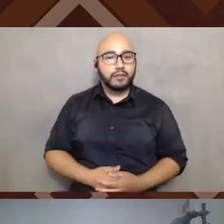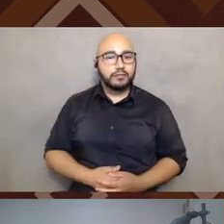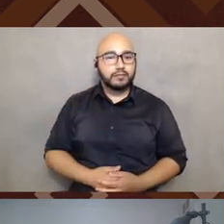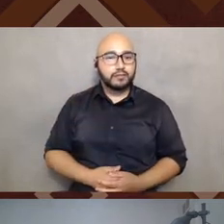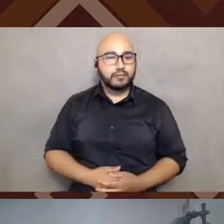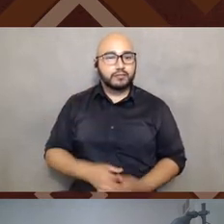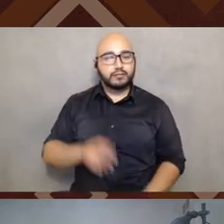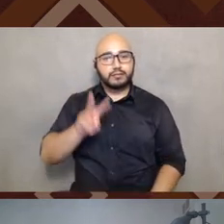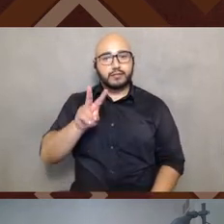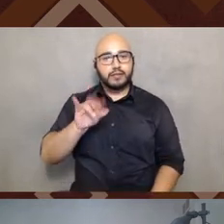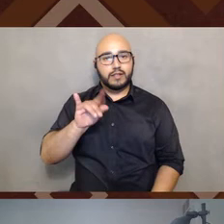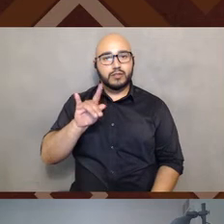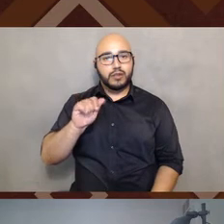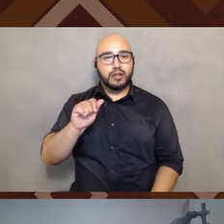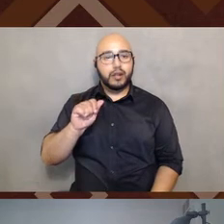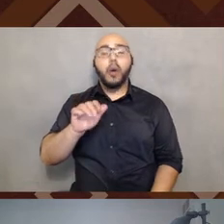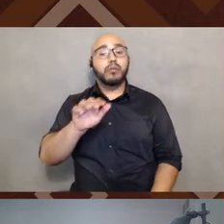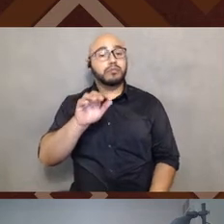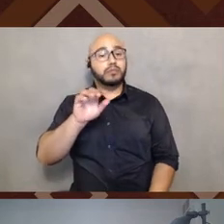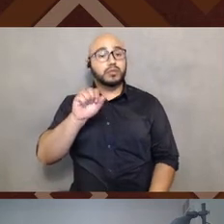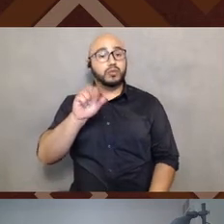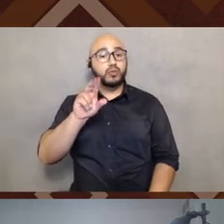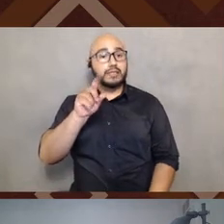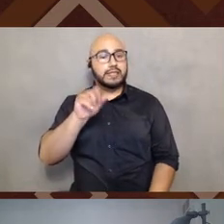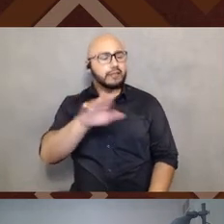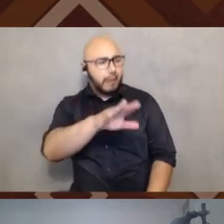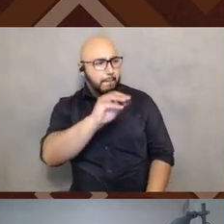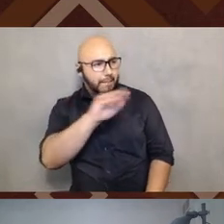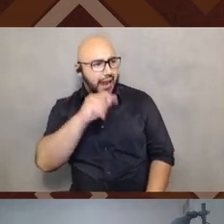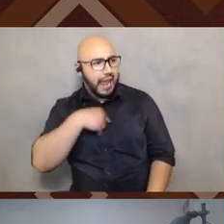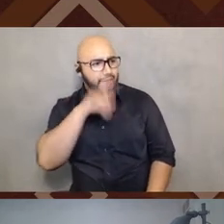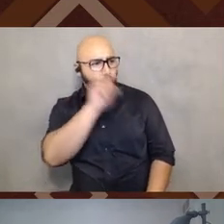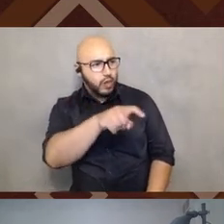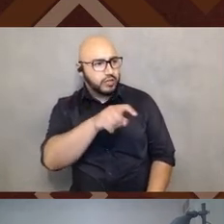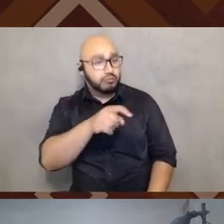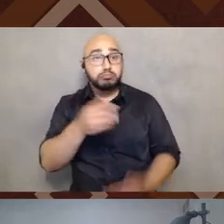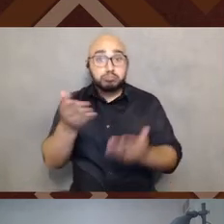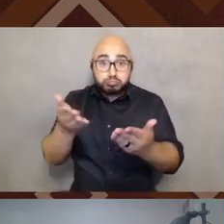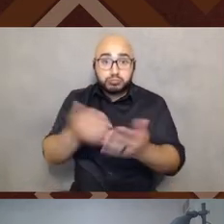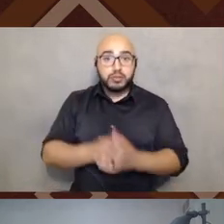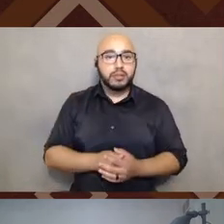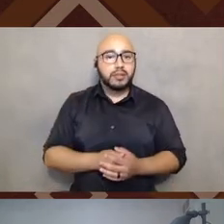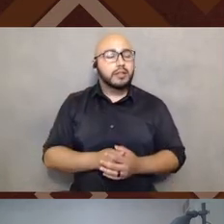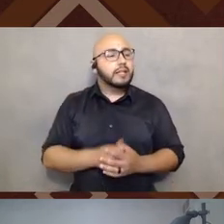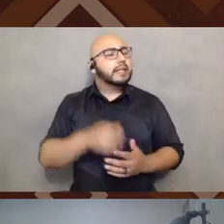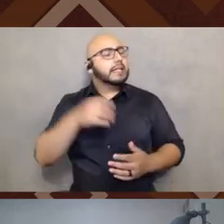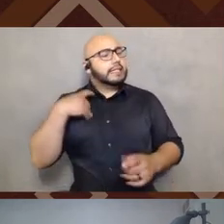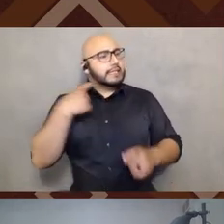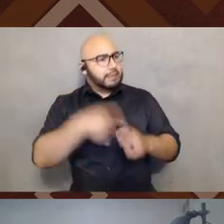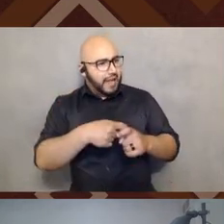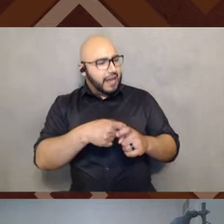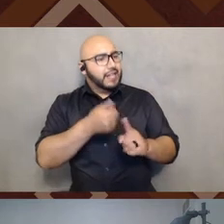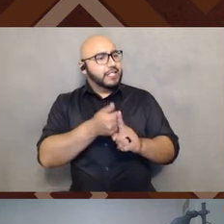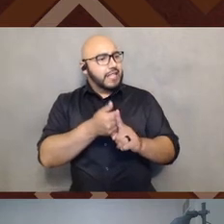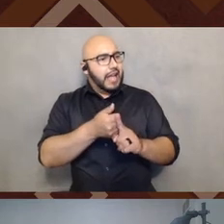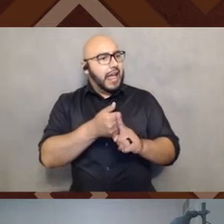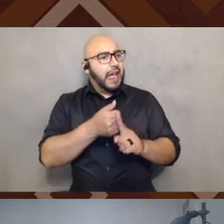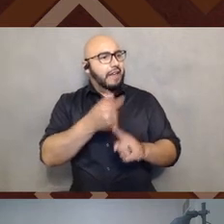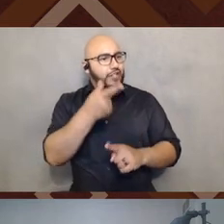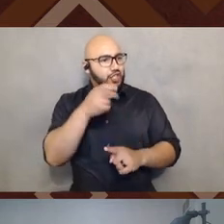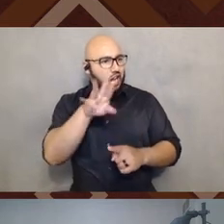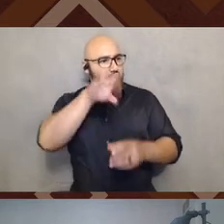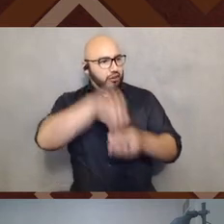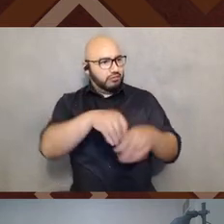Um, and Matt, we did have a question. Yeah. Because Spanish is a gendered language